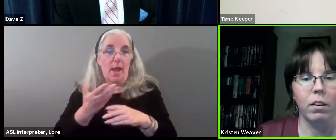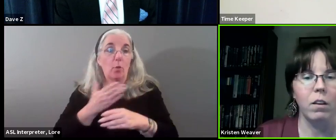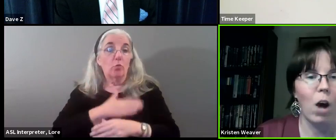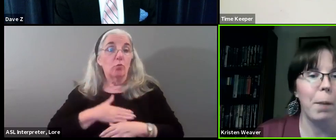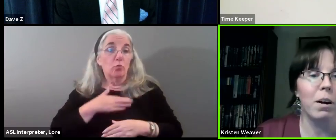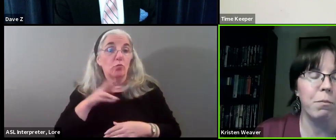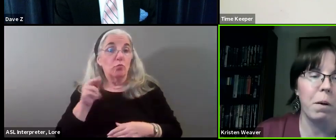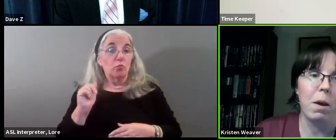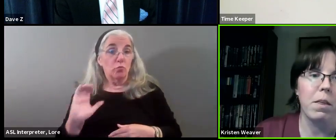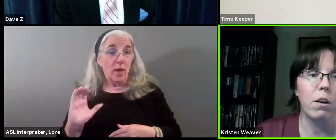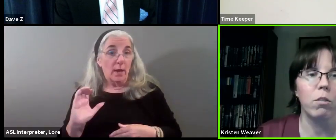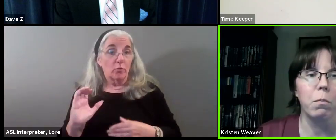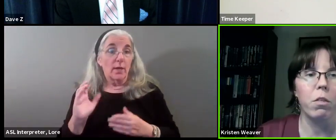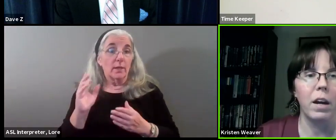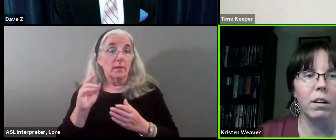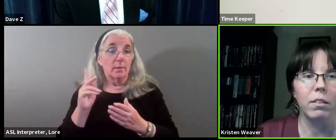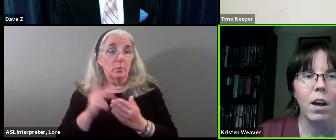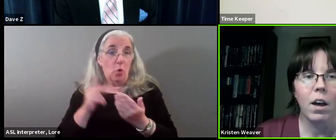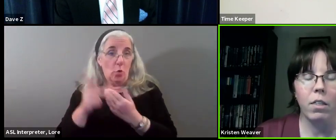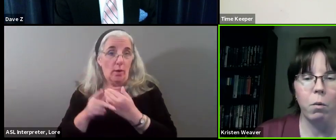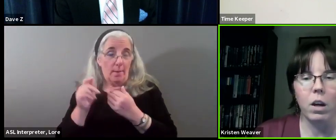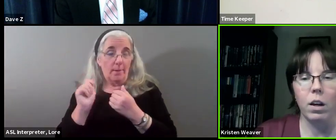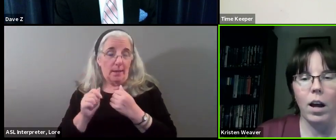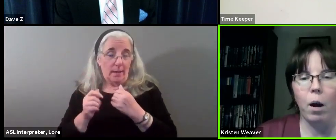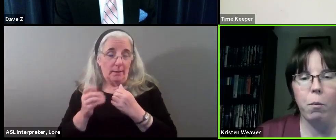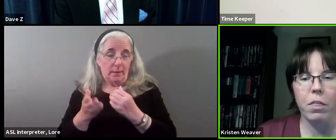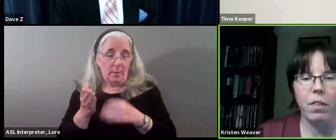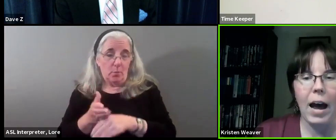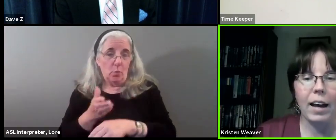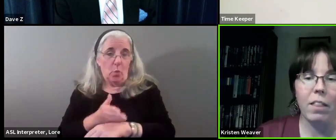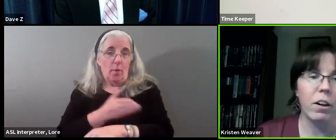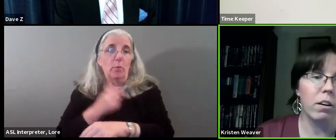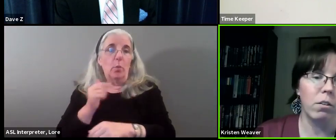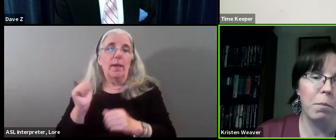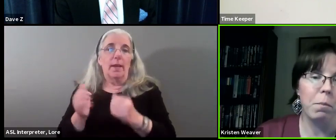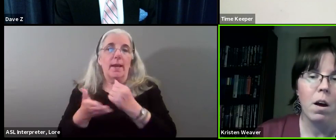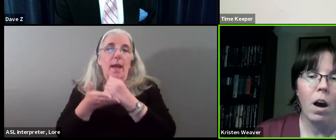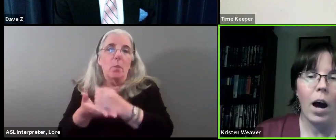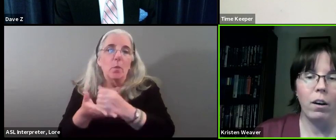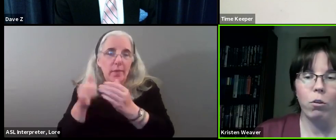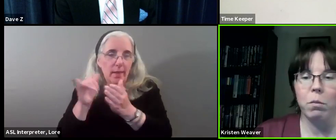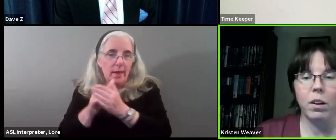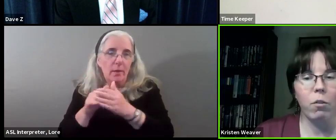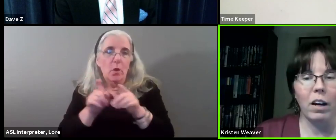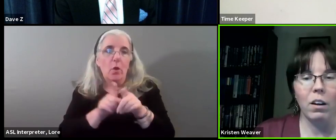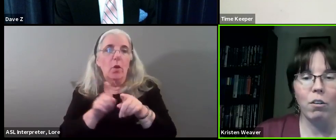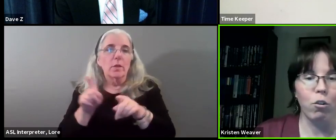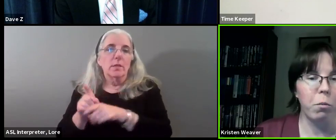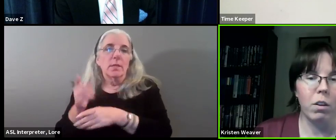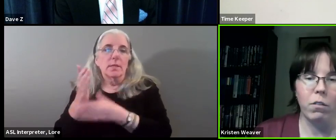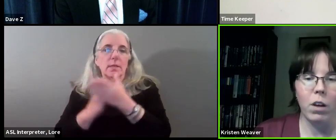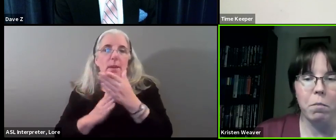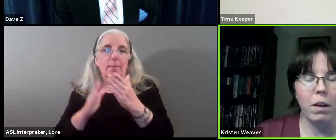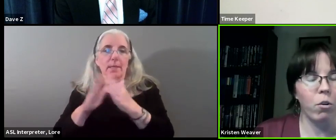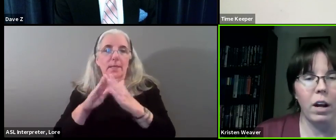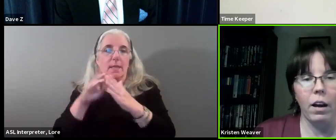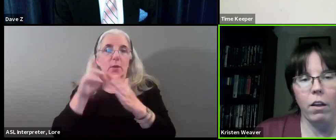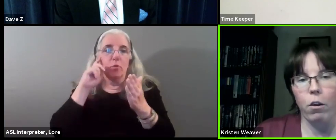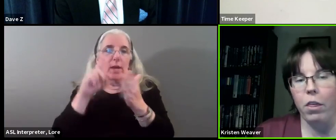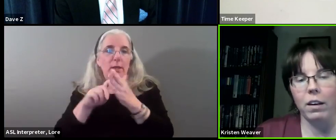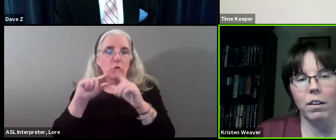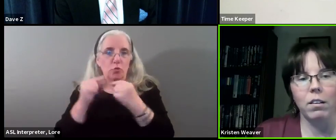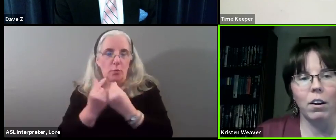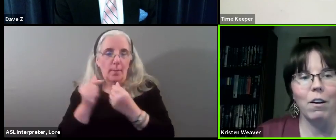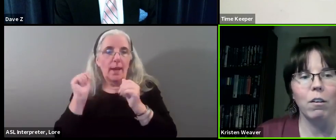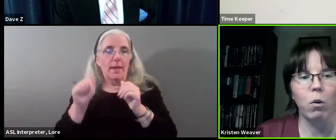does an excellent job of. But maybe there are some more things that we can help with in that. And there are some, I know some city recognition groups that have done mentoring